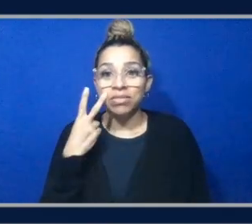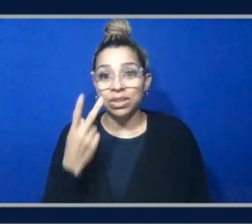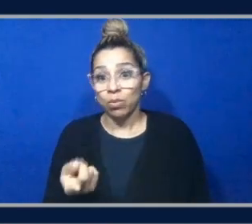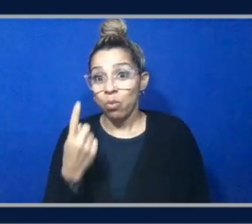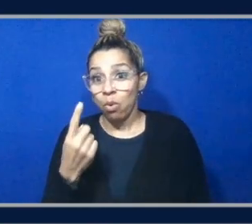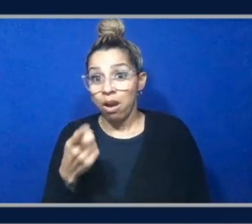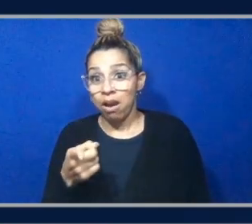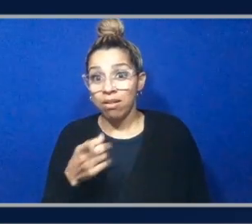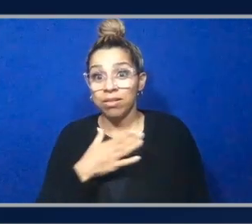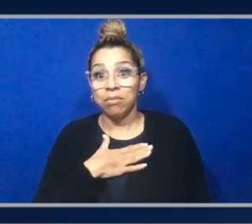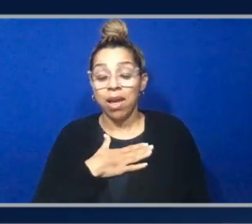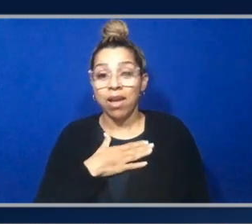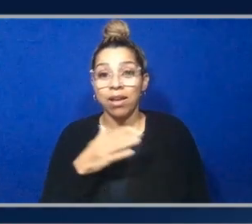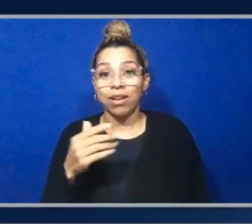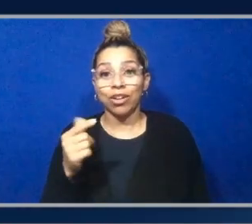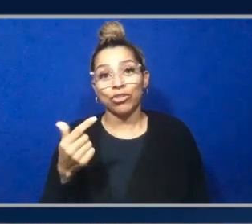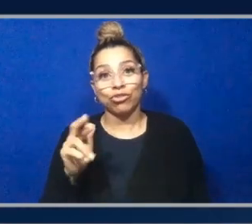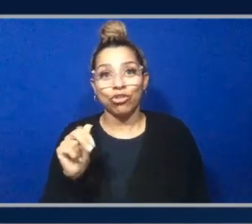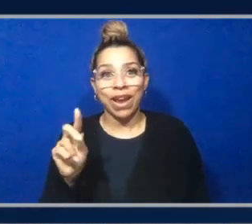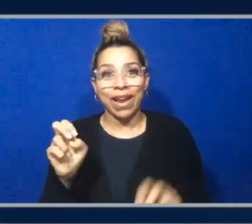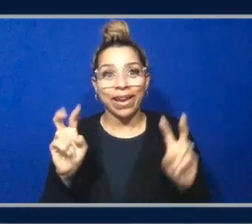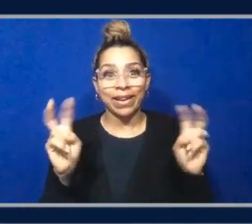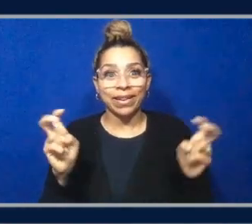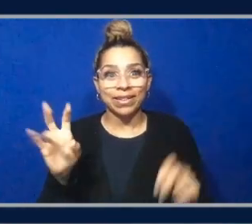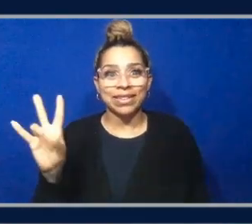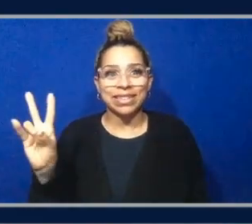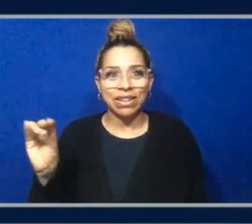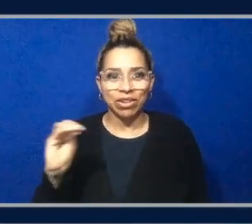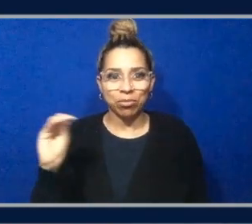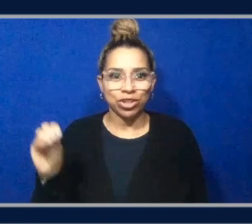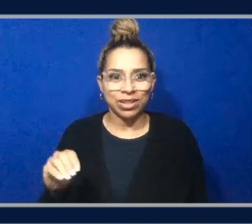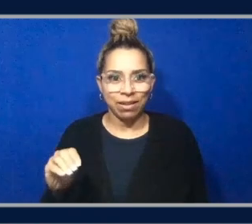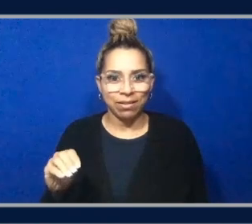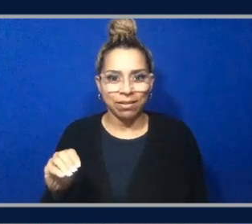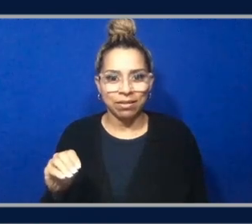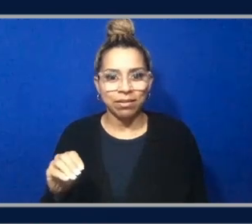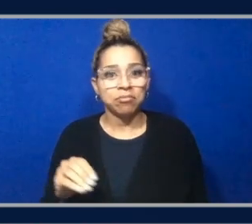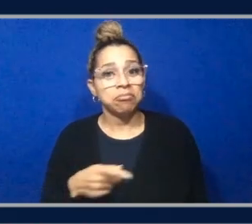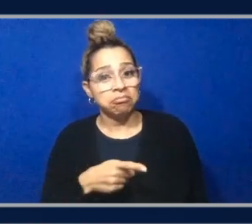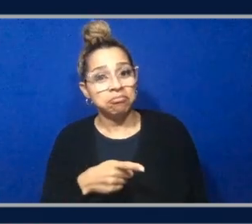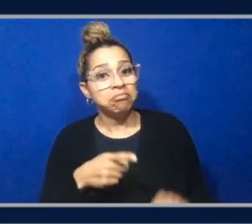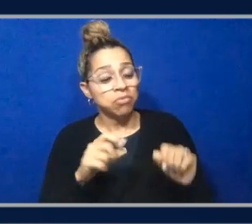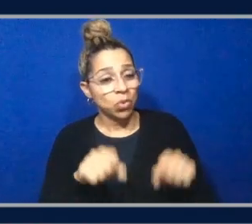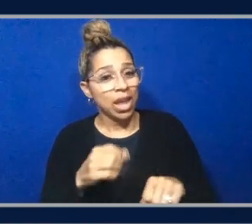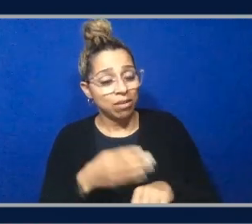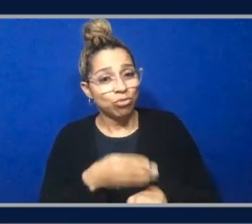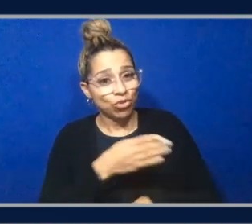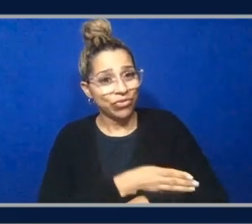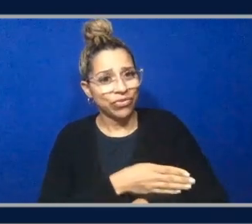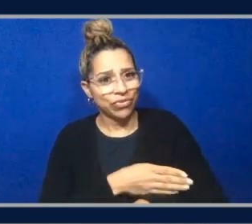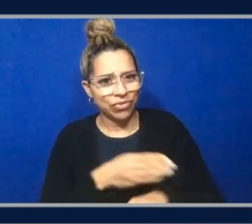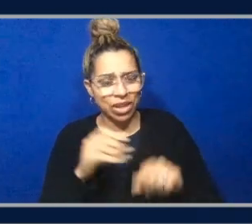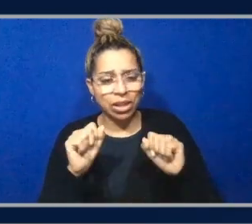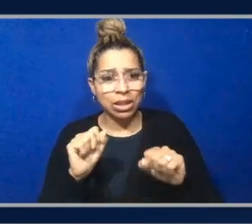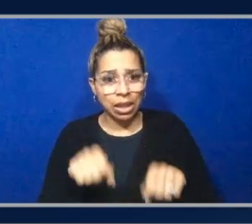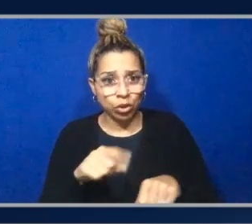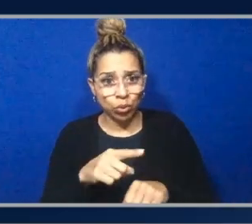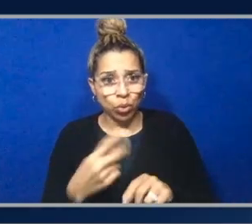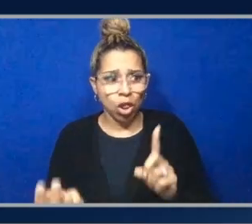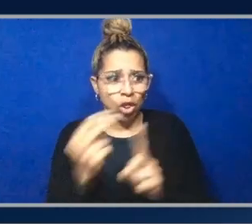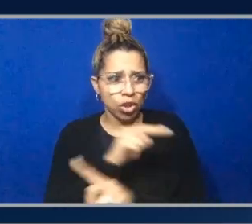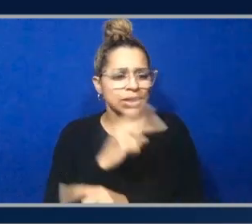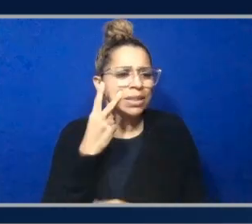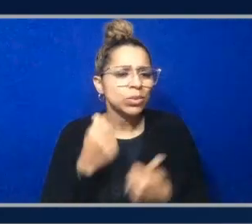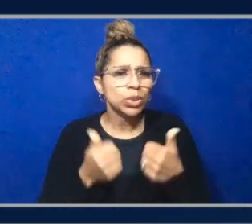pass rate. There's 20 questions. That means you have room for improvement. That is true. That is true. Can you go back and review those questions after you've completed it? Yeah. You can go